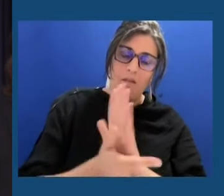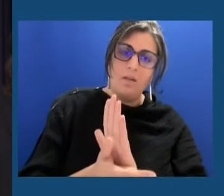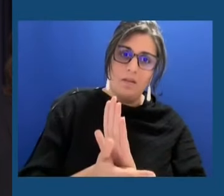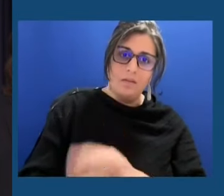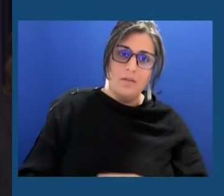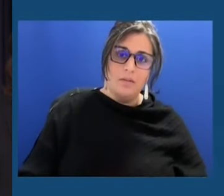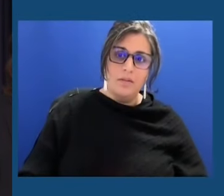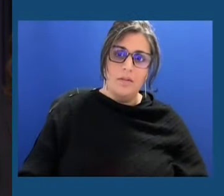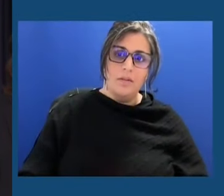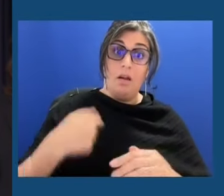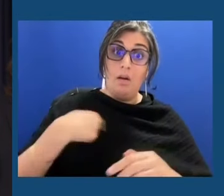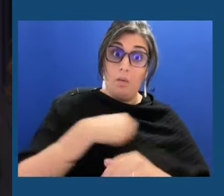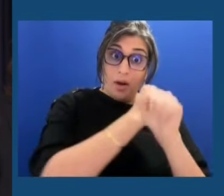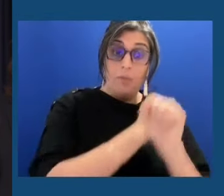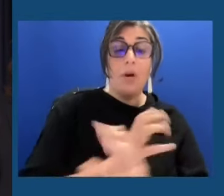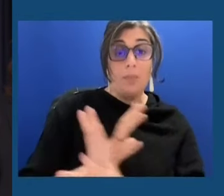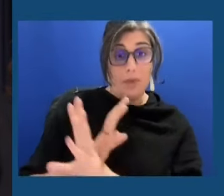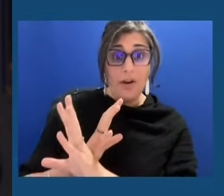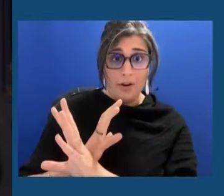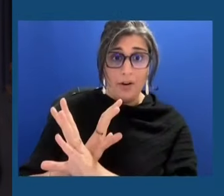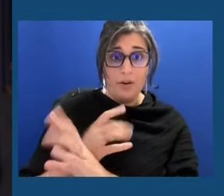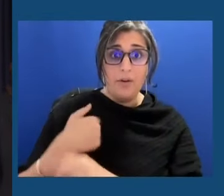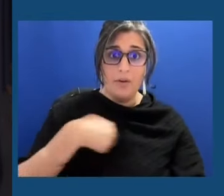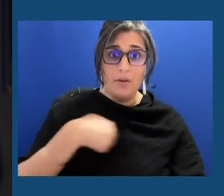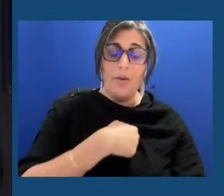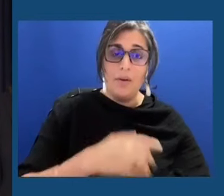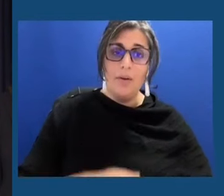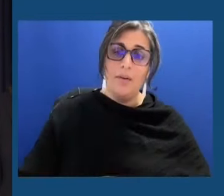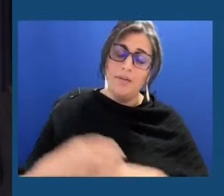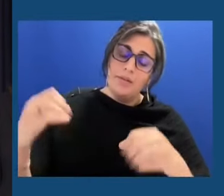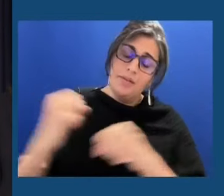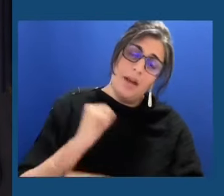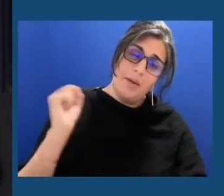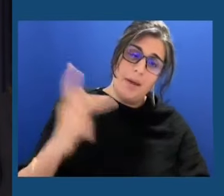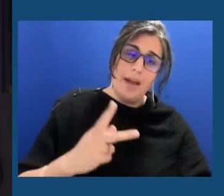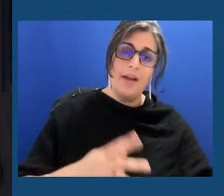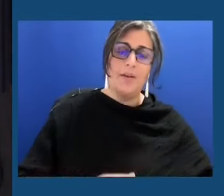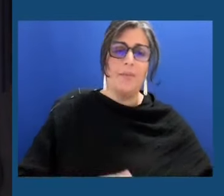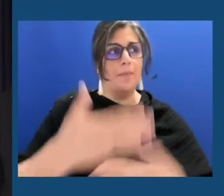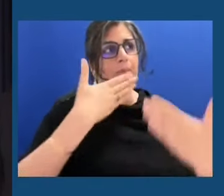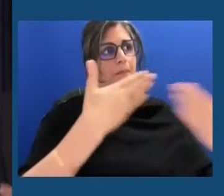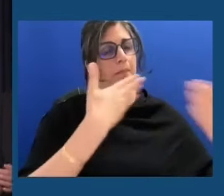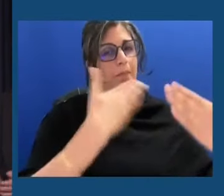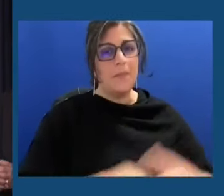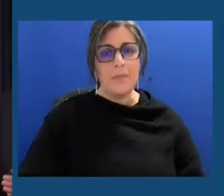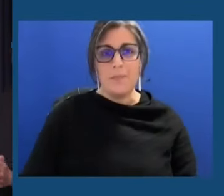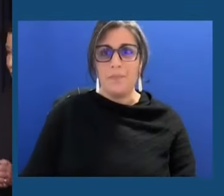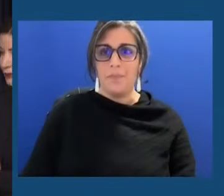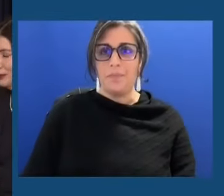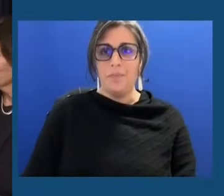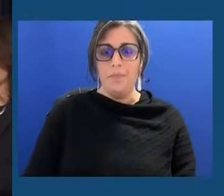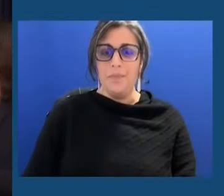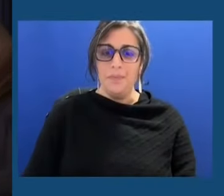are prepared, my friends, to fight back. Thank you. Thank